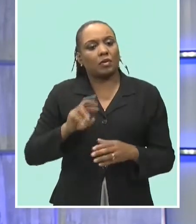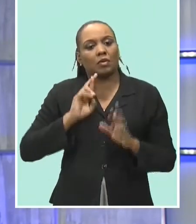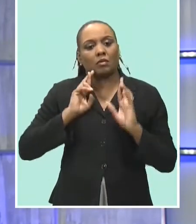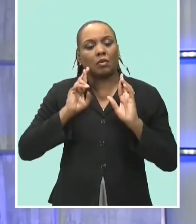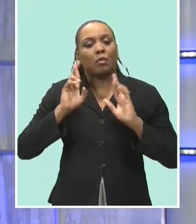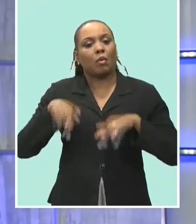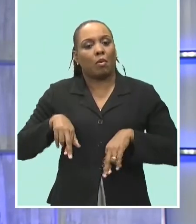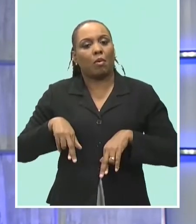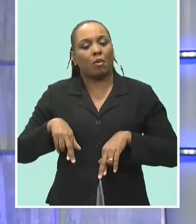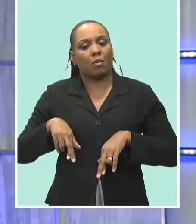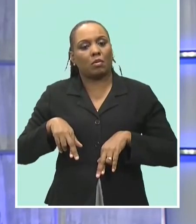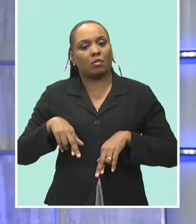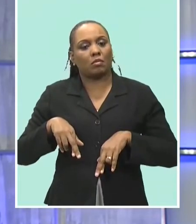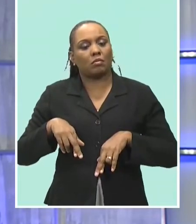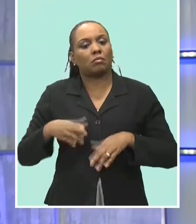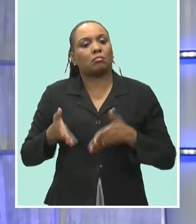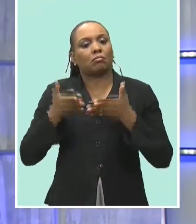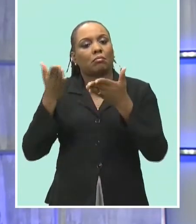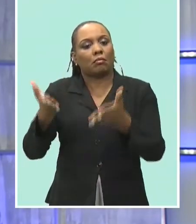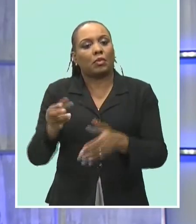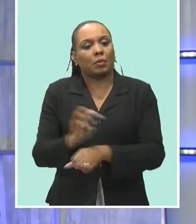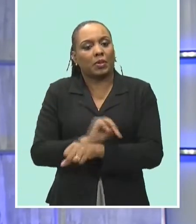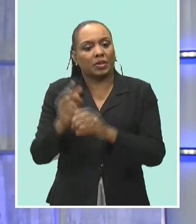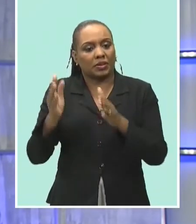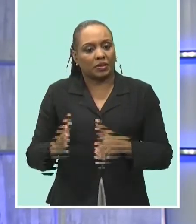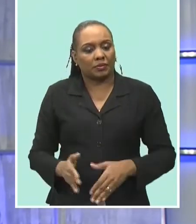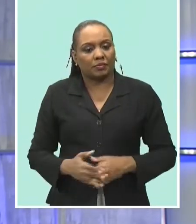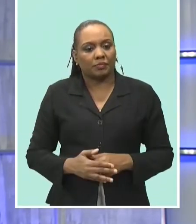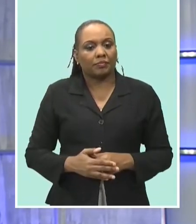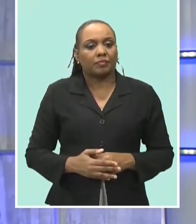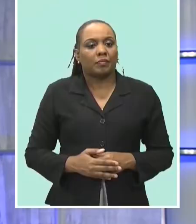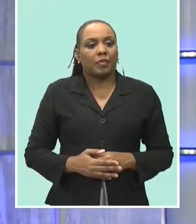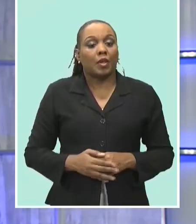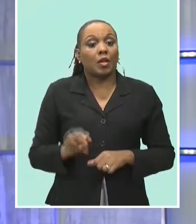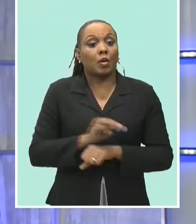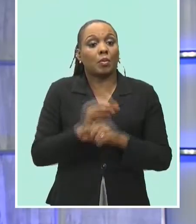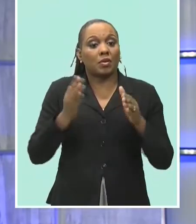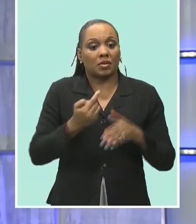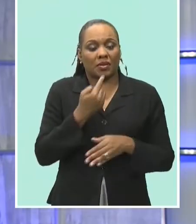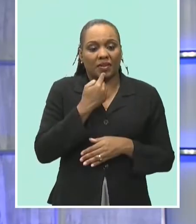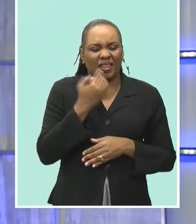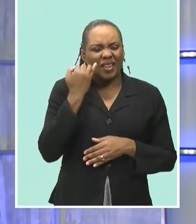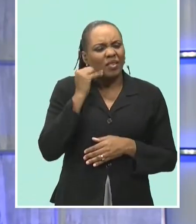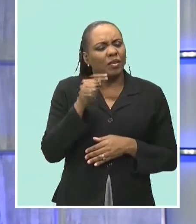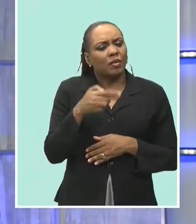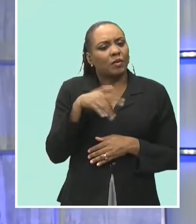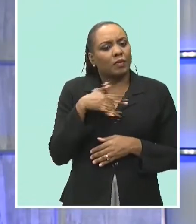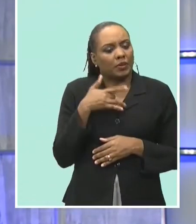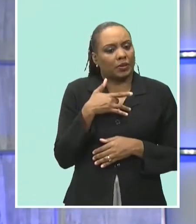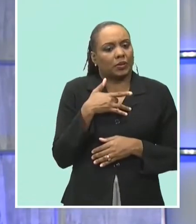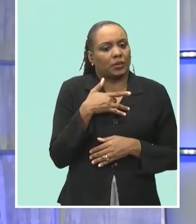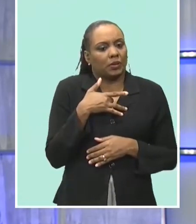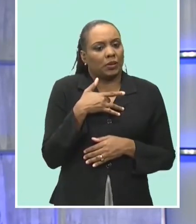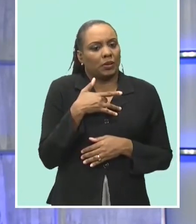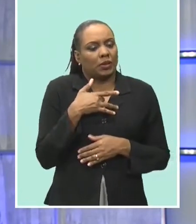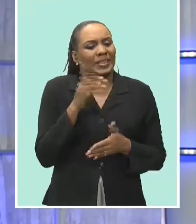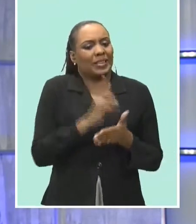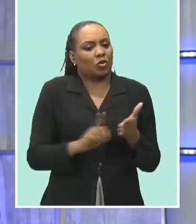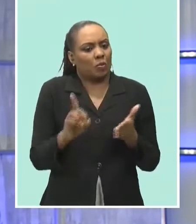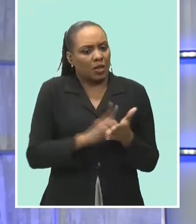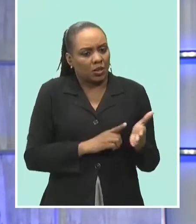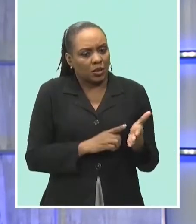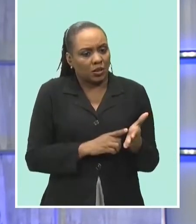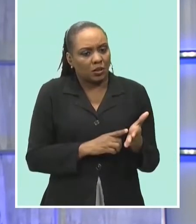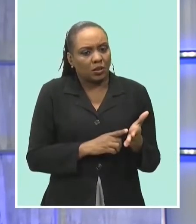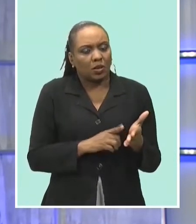during his budget debate immigration minister ep green indicated that those who feel they have been mistreated should seek